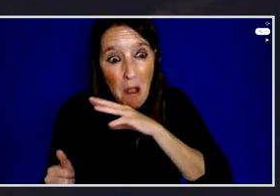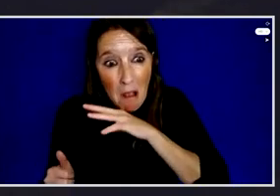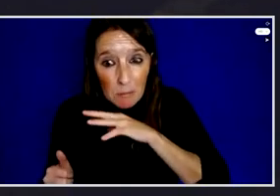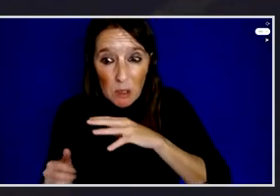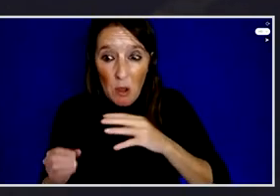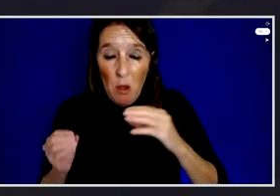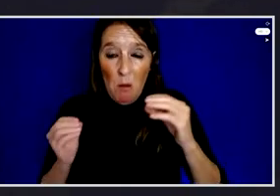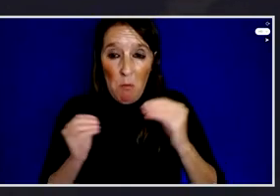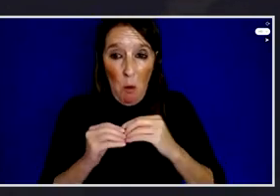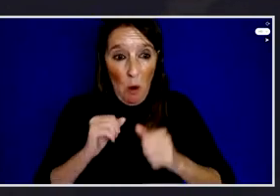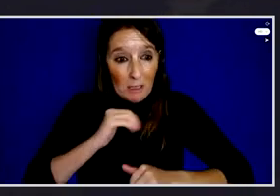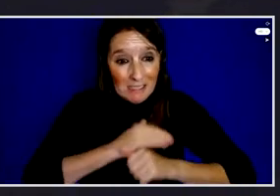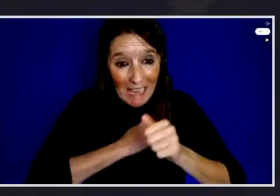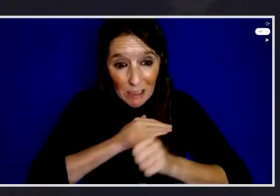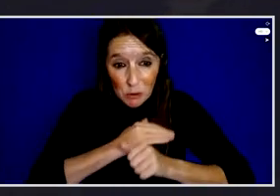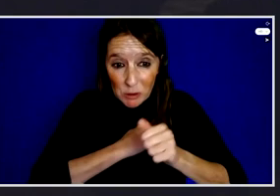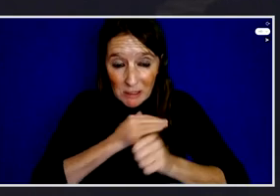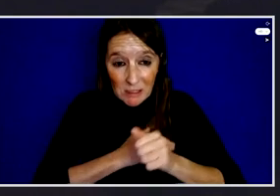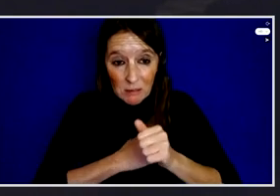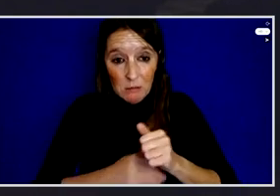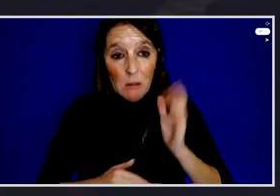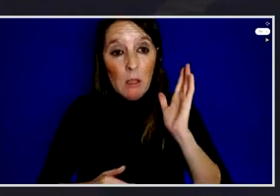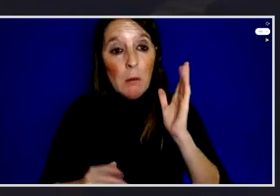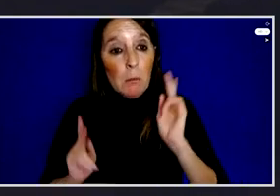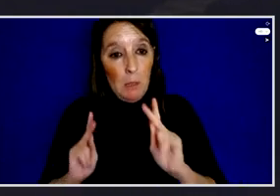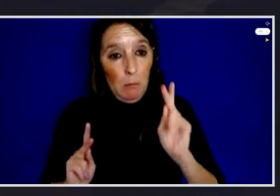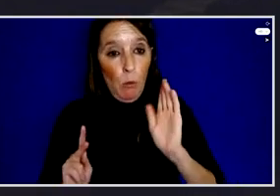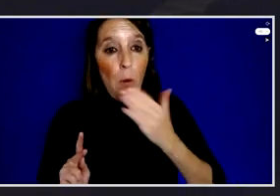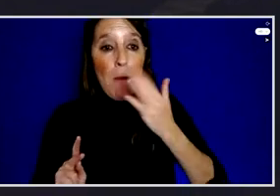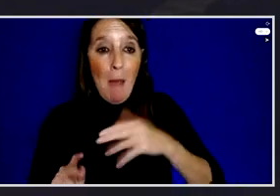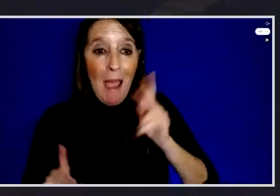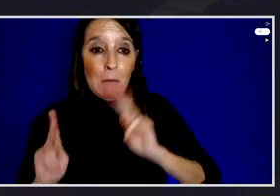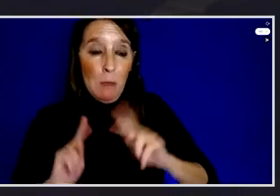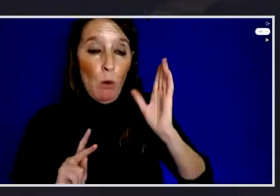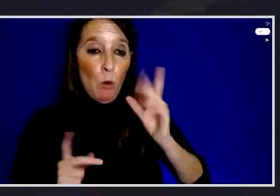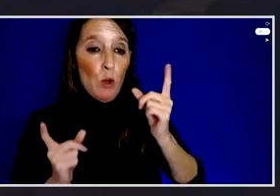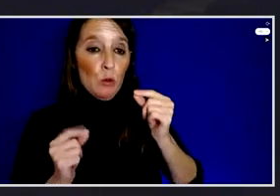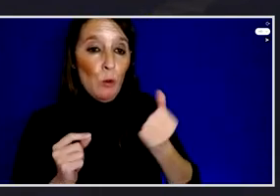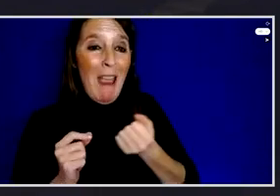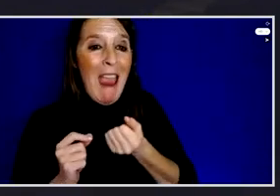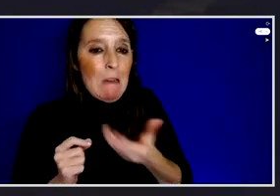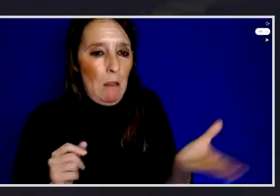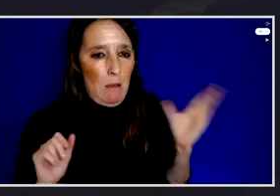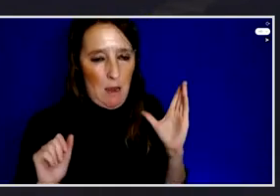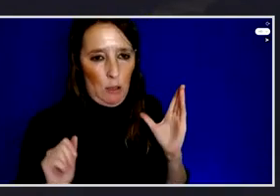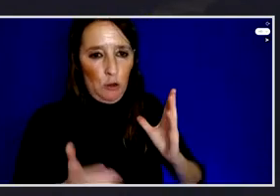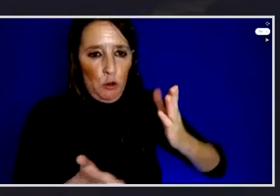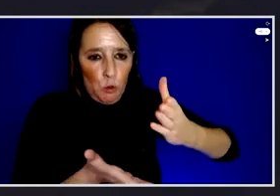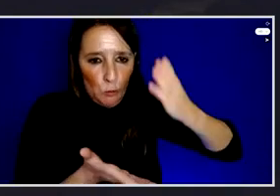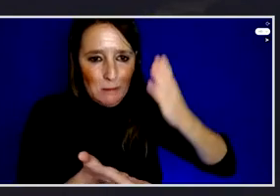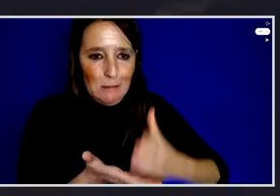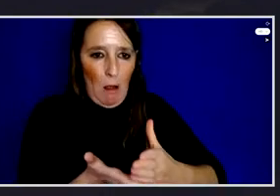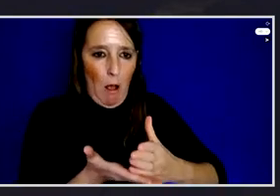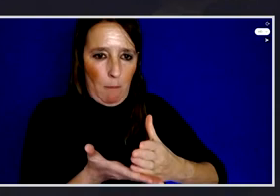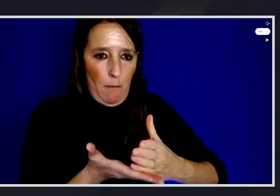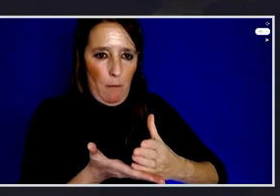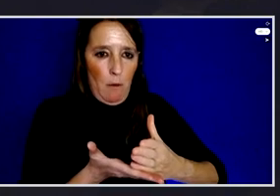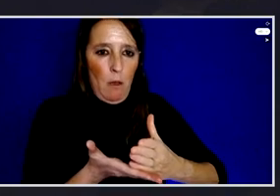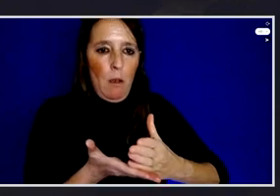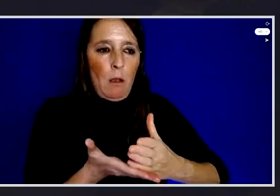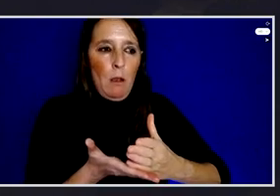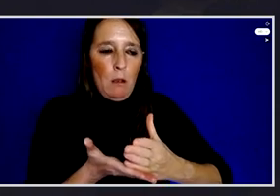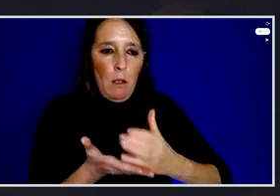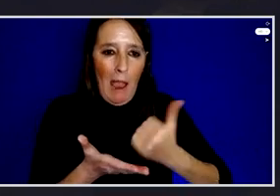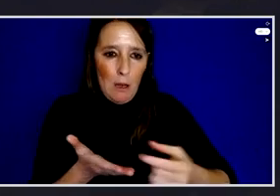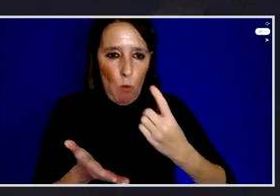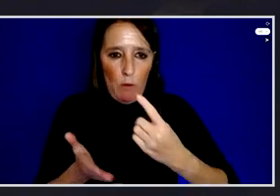to any means to make sure that their interests are not threatened. But tell us a little bit, first of